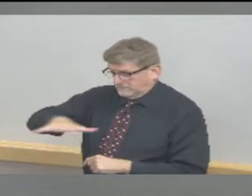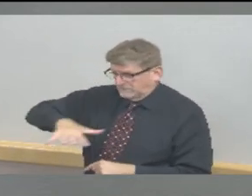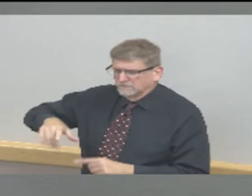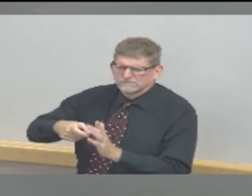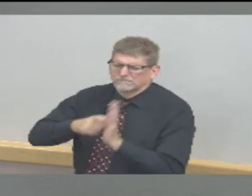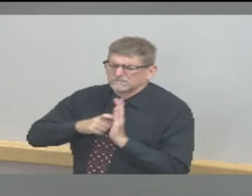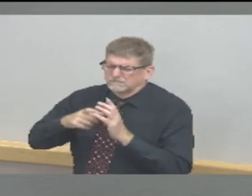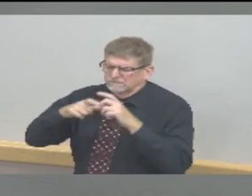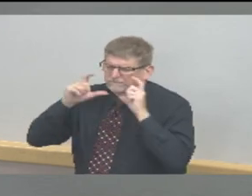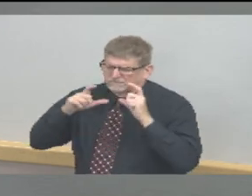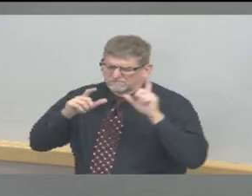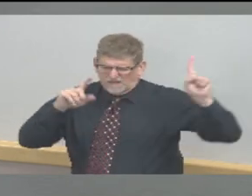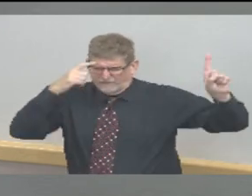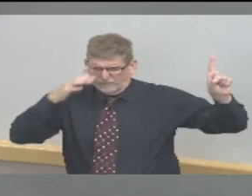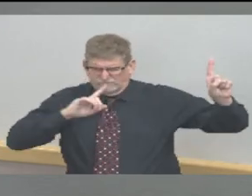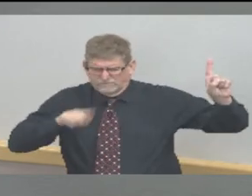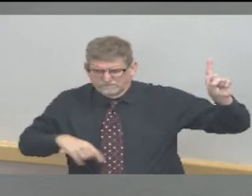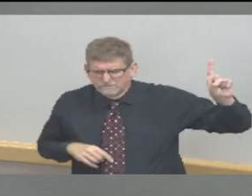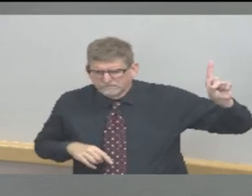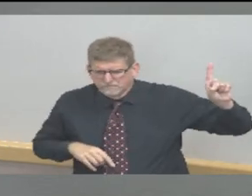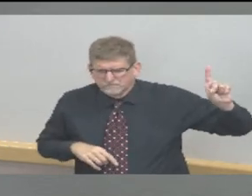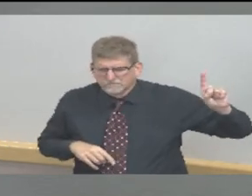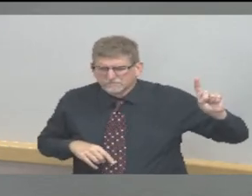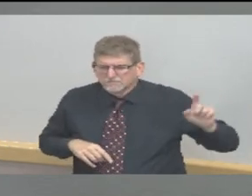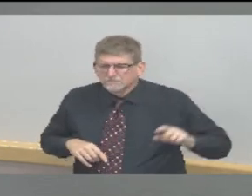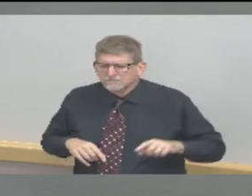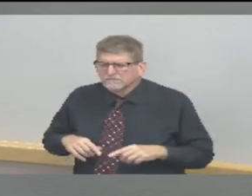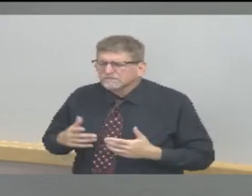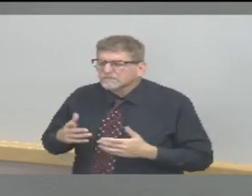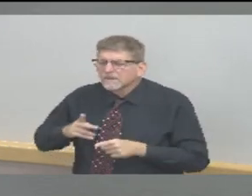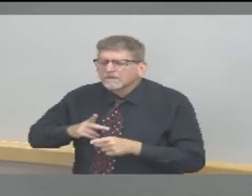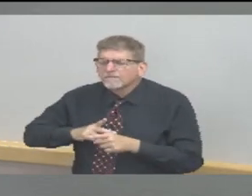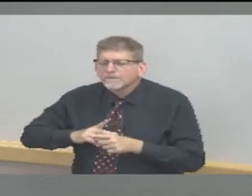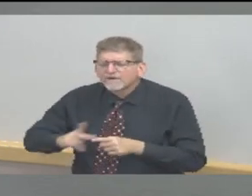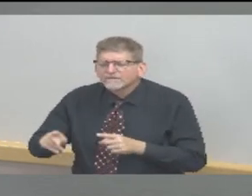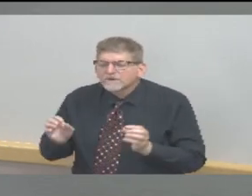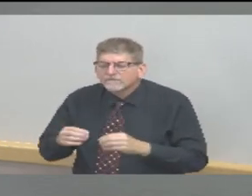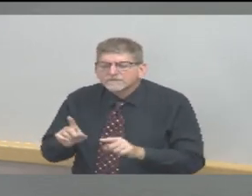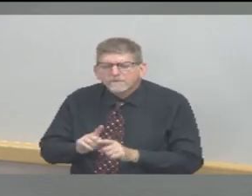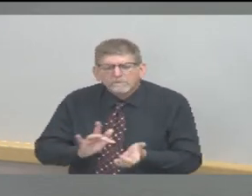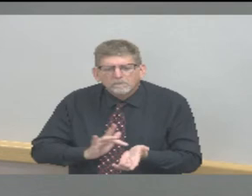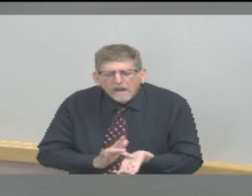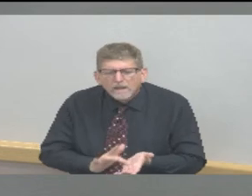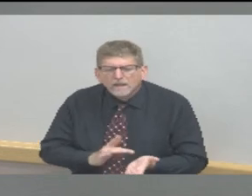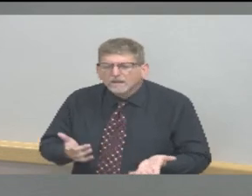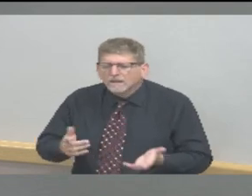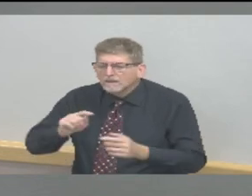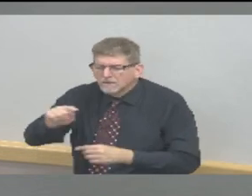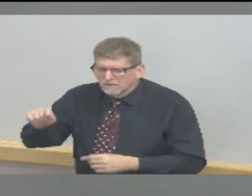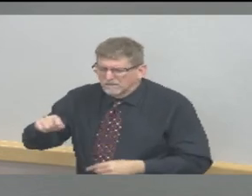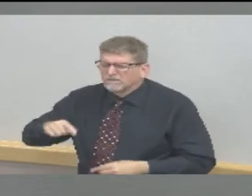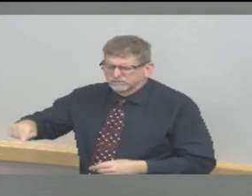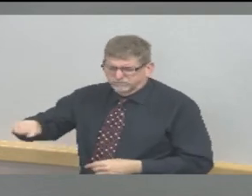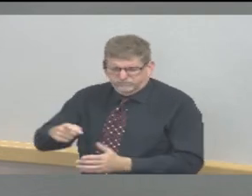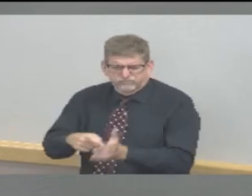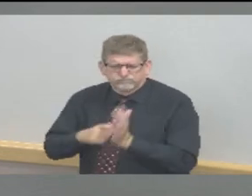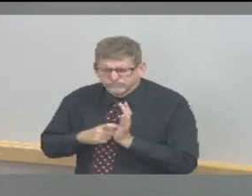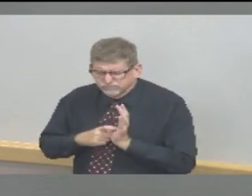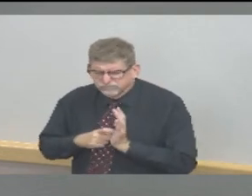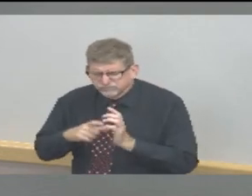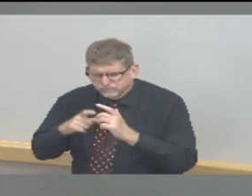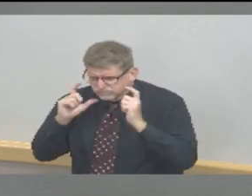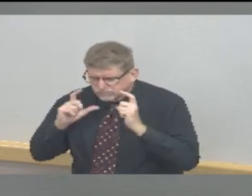Employees at professional offices such as medical offices and also